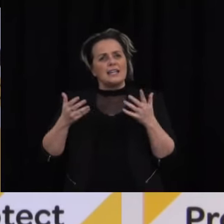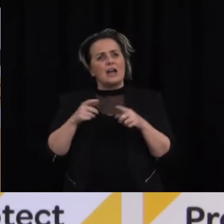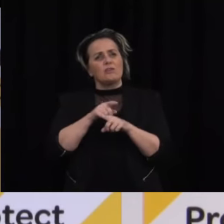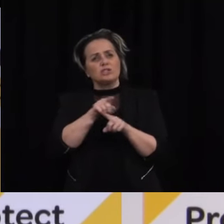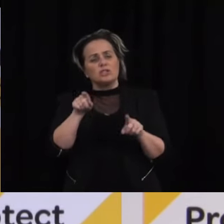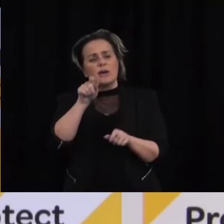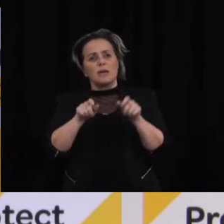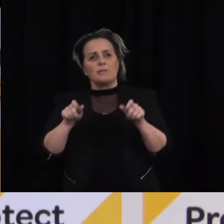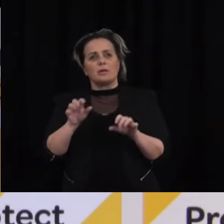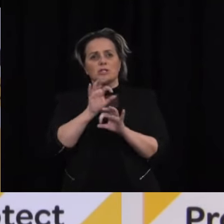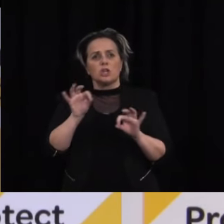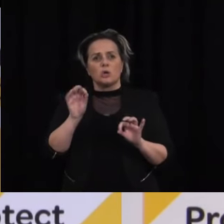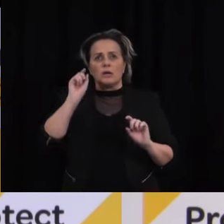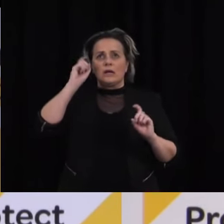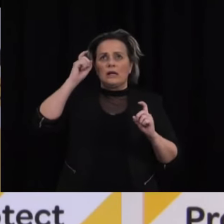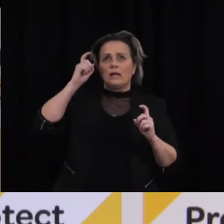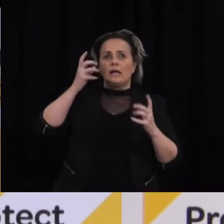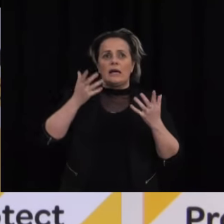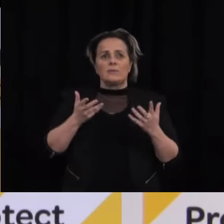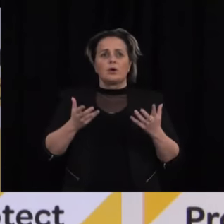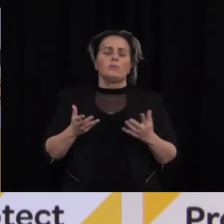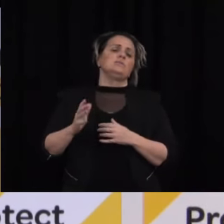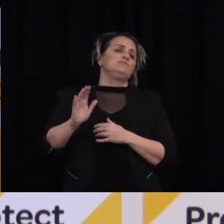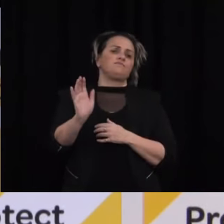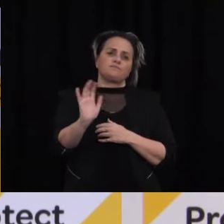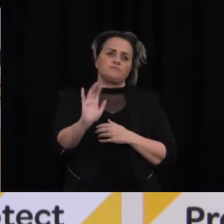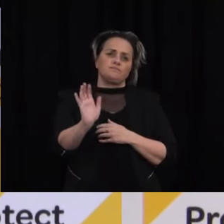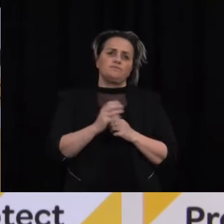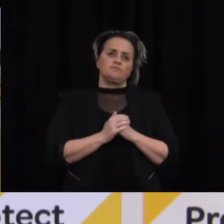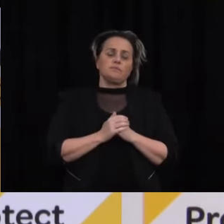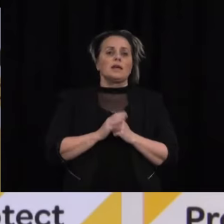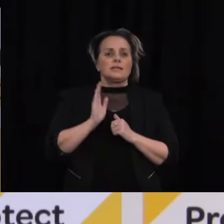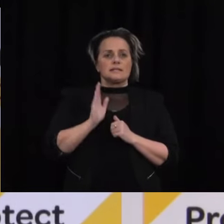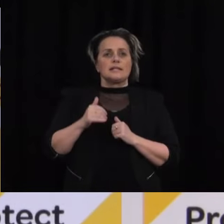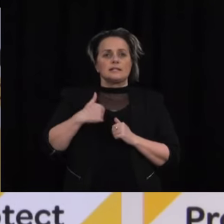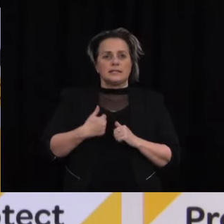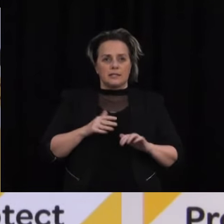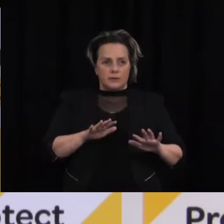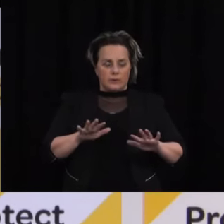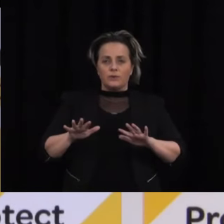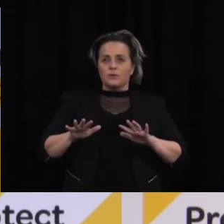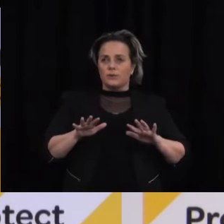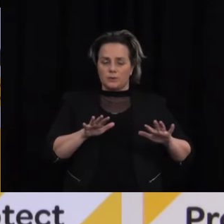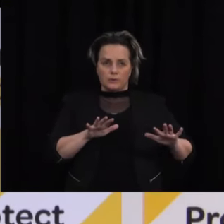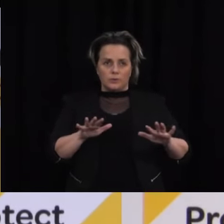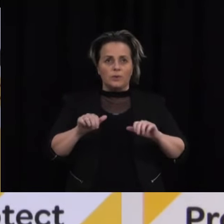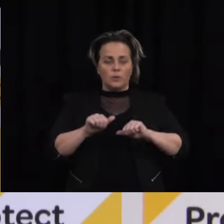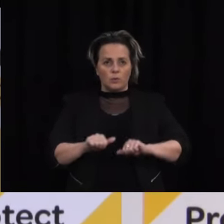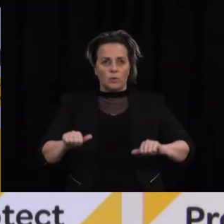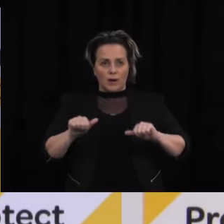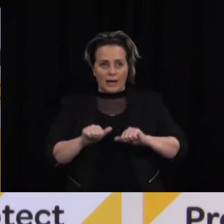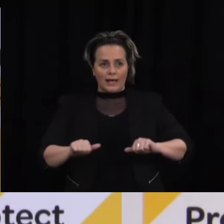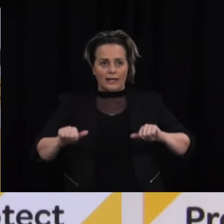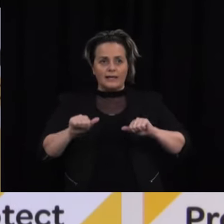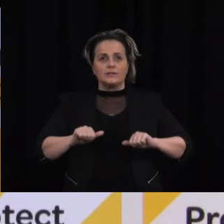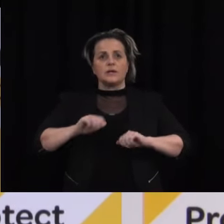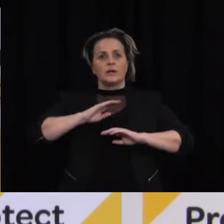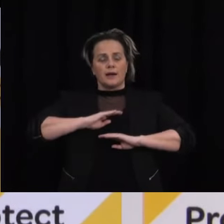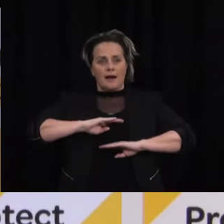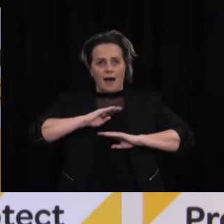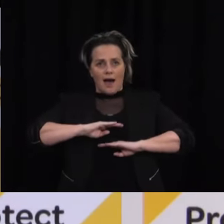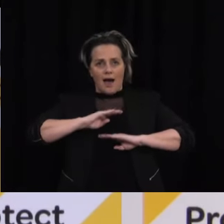to read too much into it at this point. I think we've still got to hold our nerve here and we are still pursuing